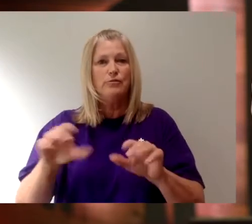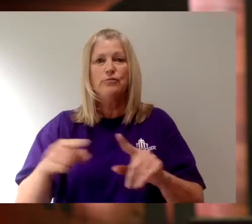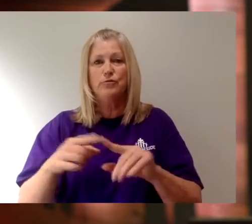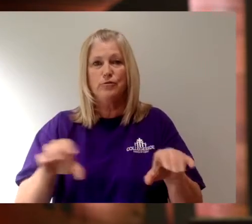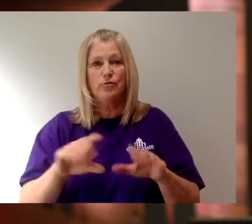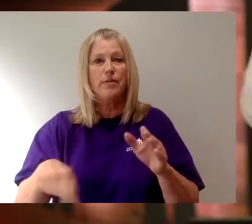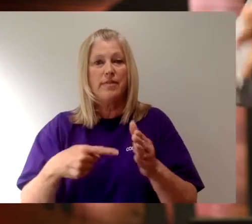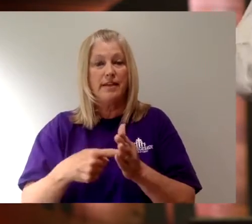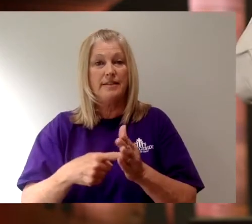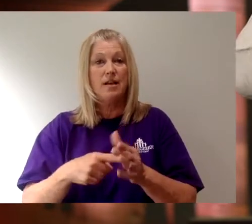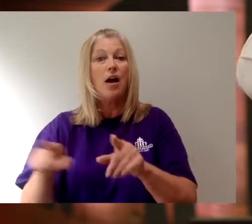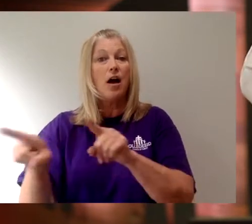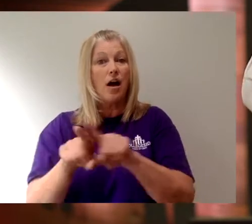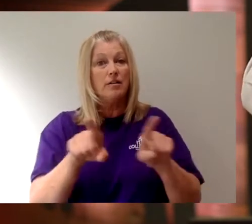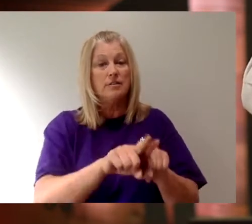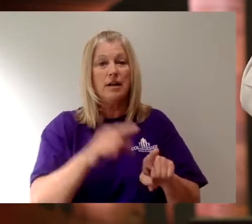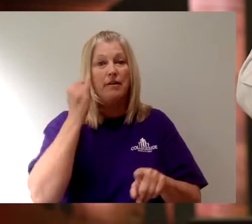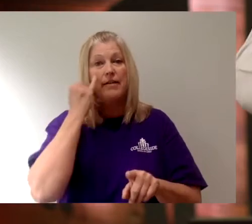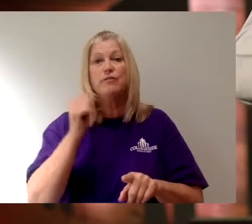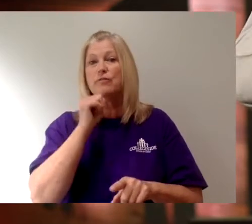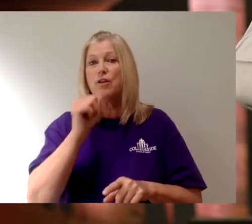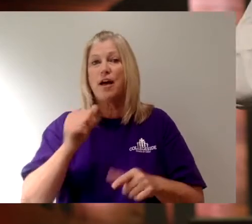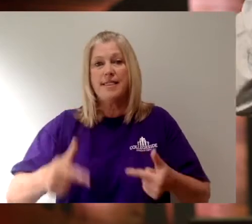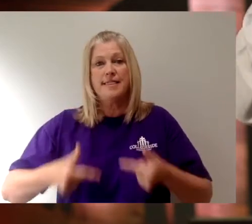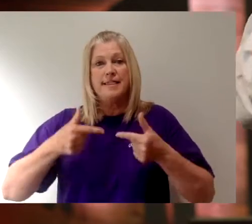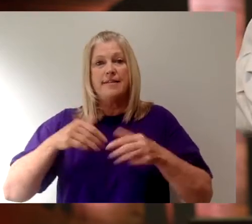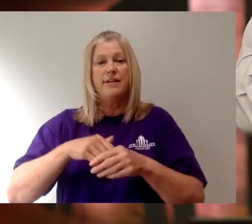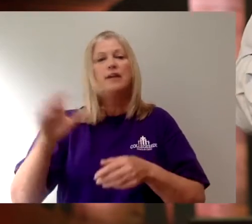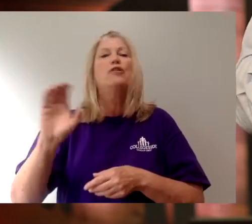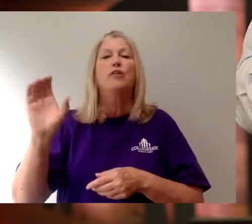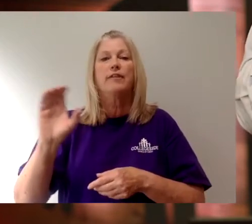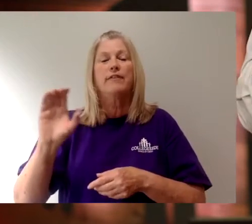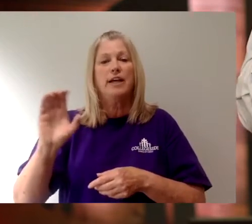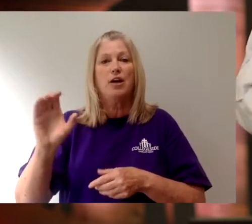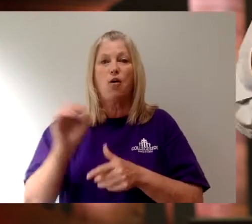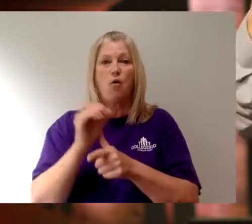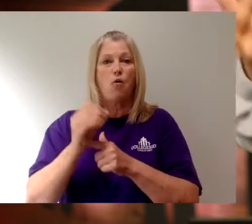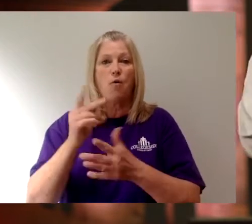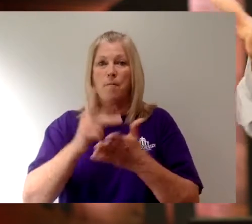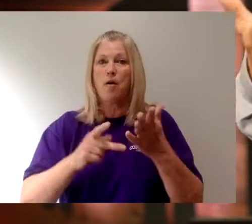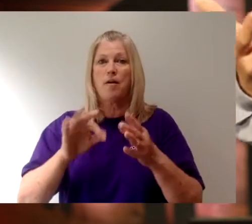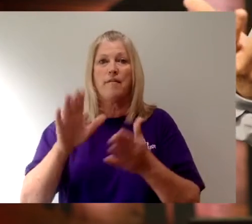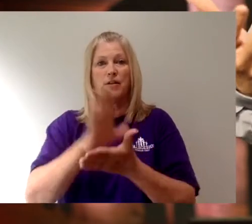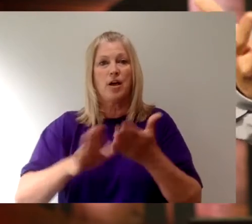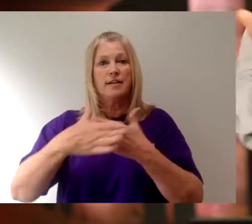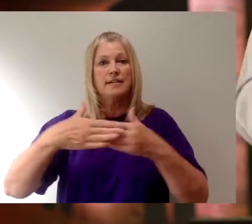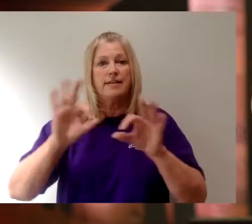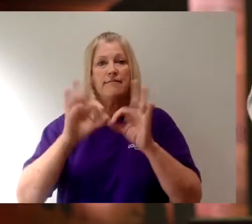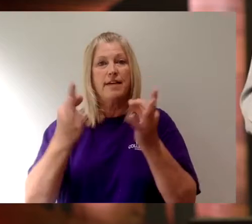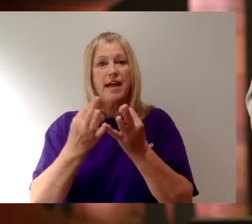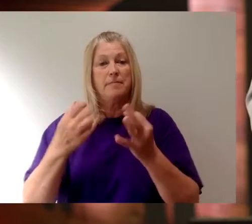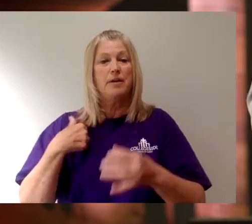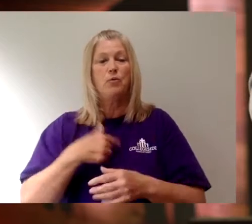I also want you to know that if you're not in the Cookville area, if you're not a part of the college side family, we're going to continue to do this.